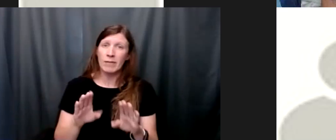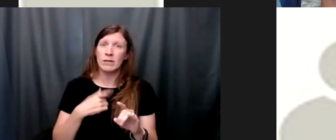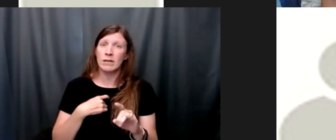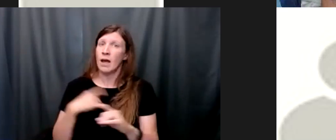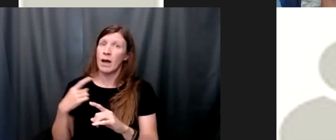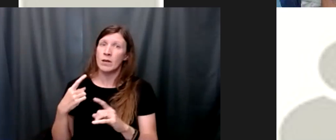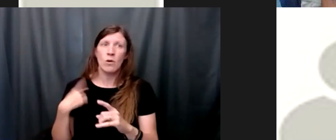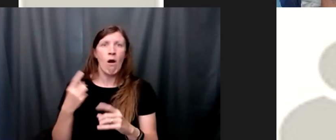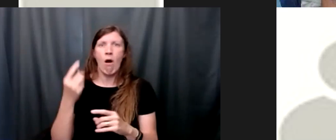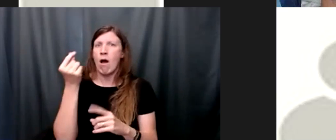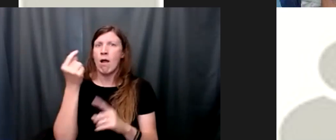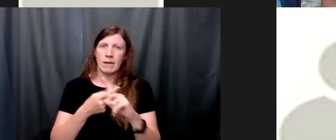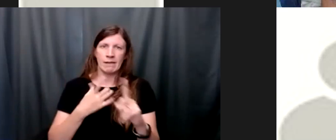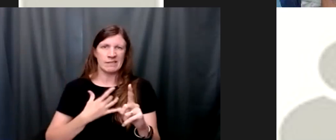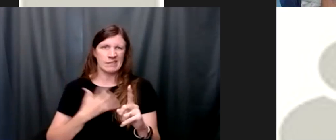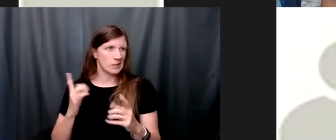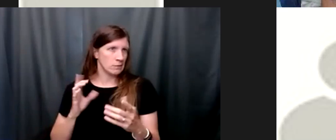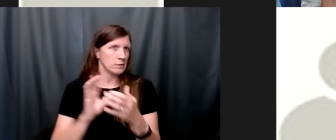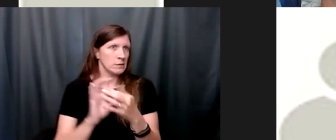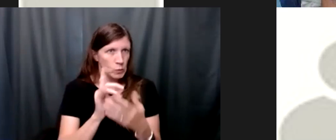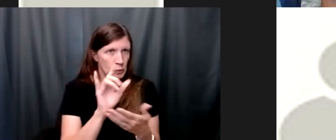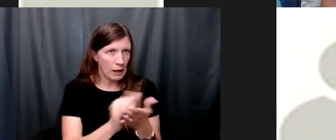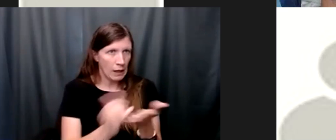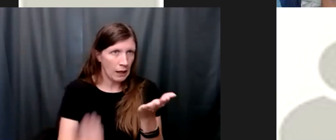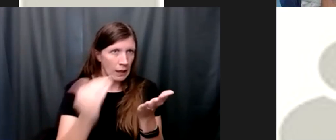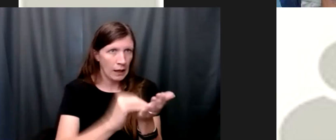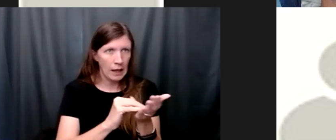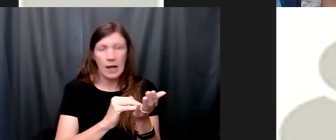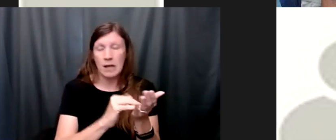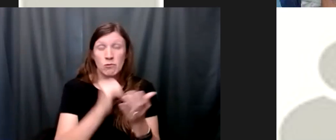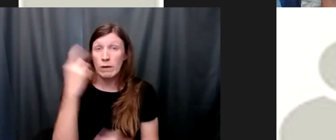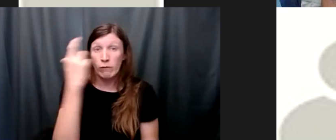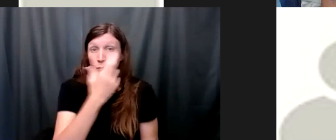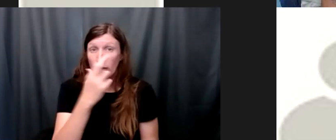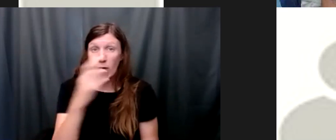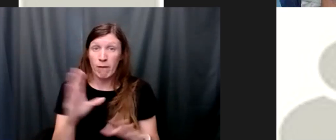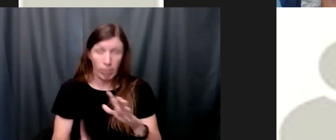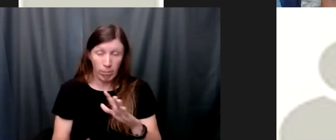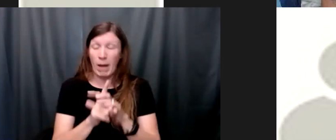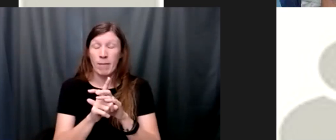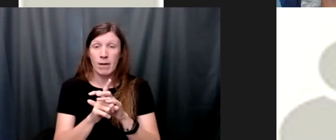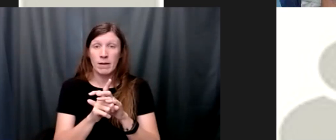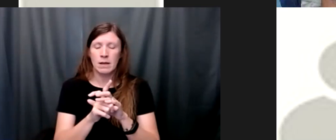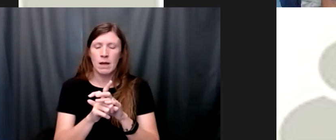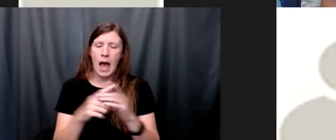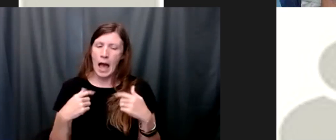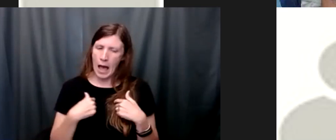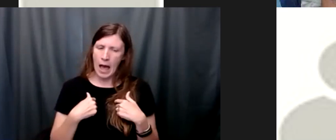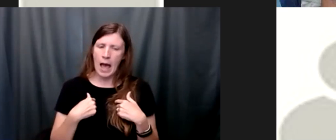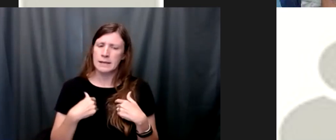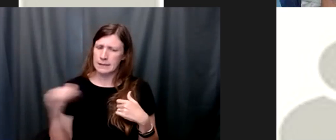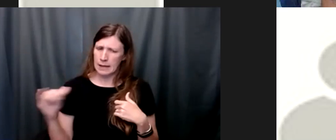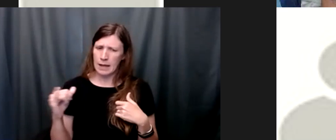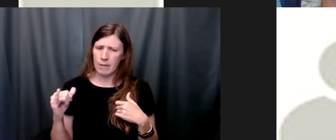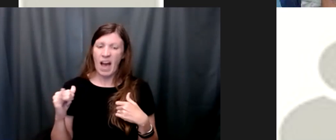after 22 years i finally realized i had an addiction it's an addiction to the